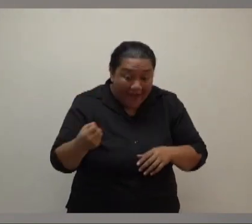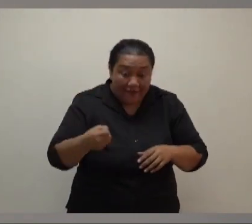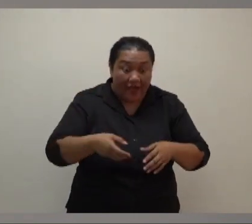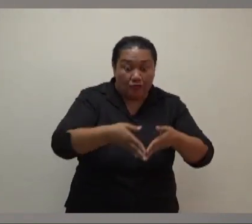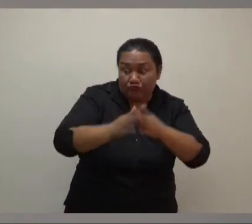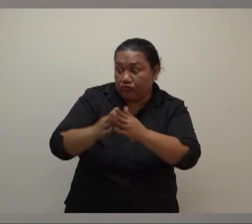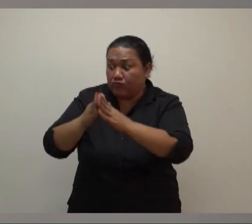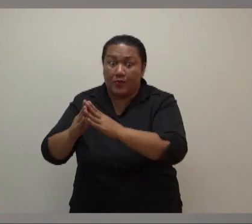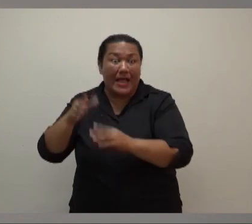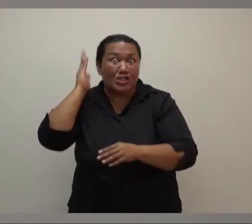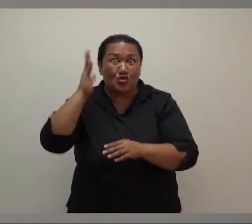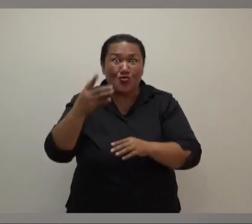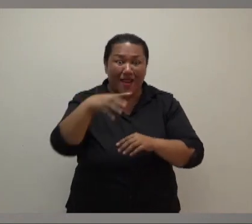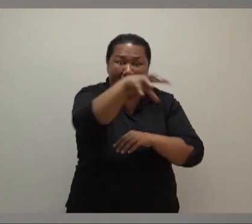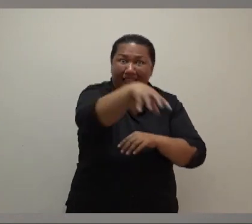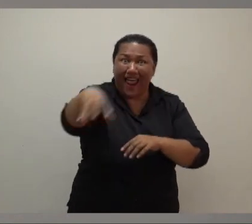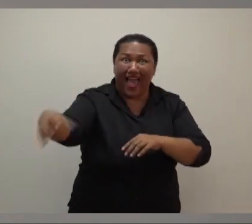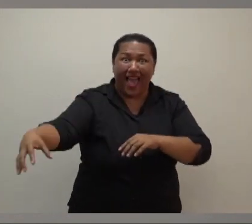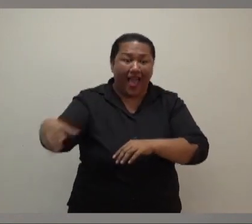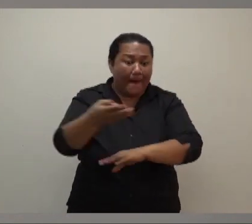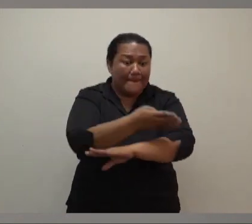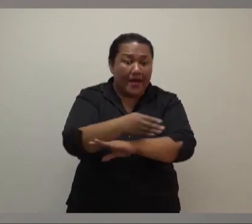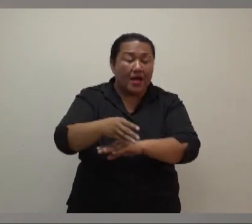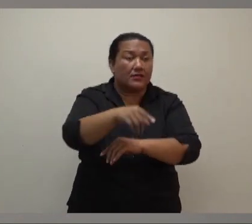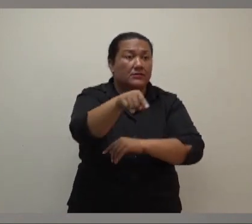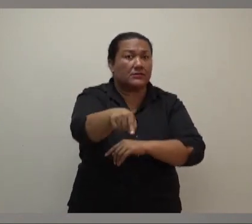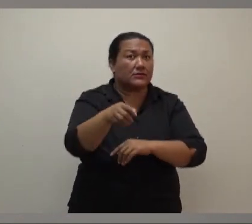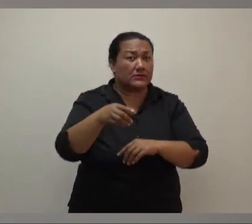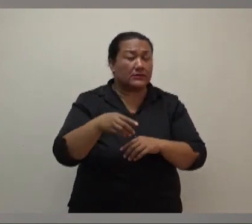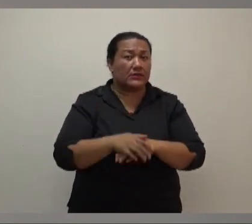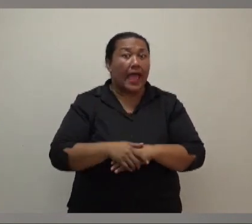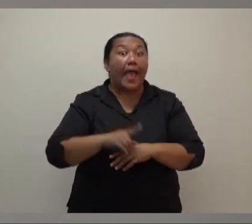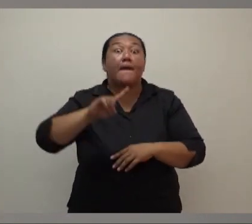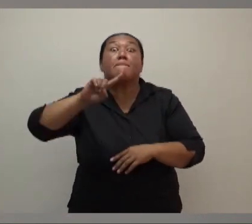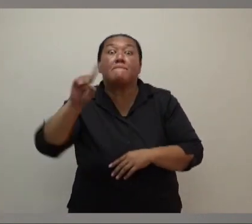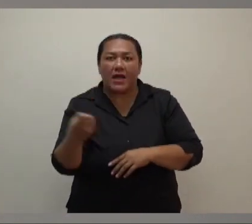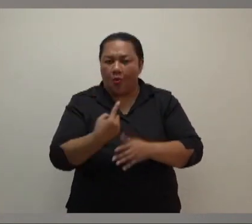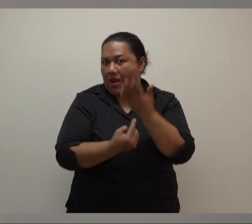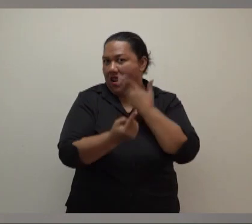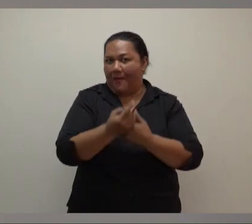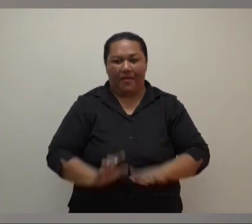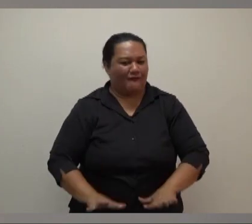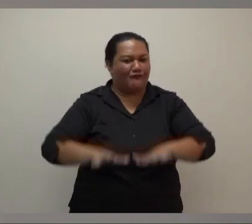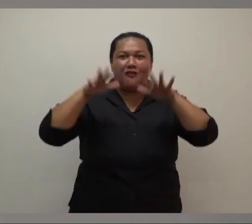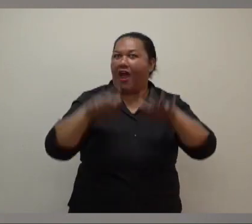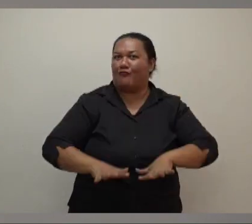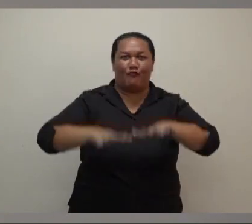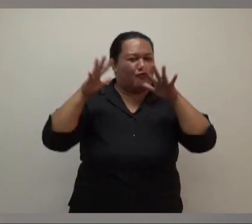to cyclone-resilient standards after T.C. Winston. However, the flooding has been very tough on our farmers.